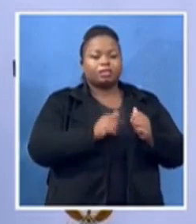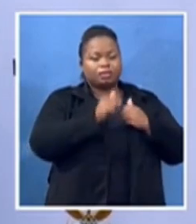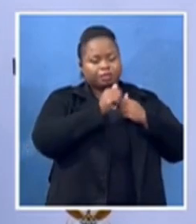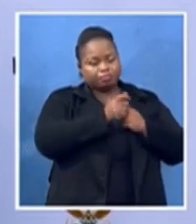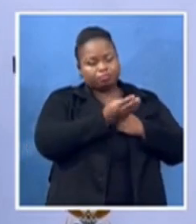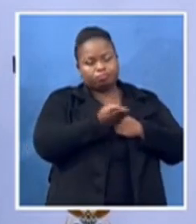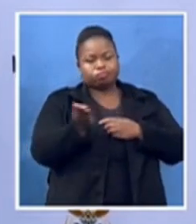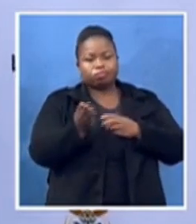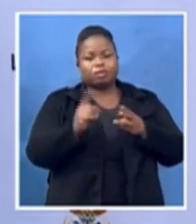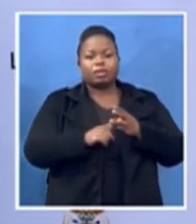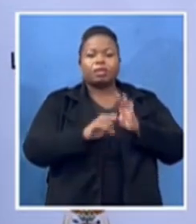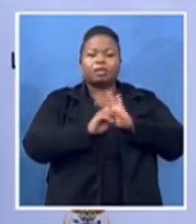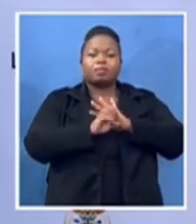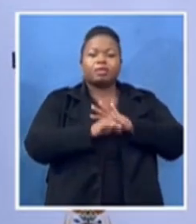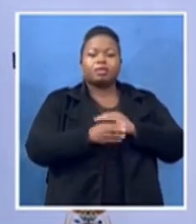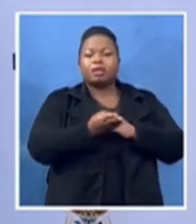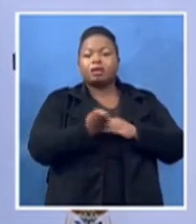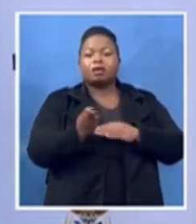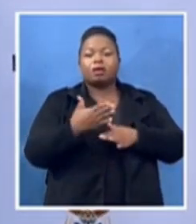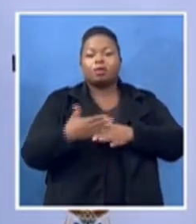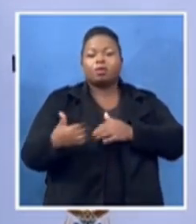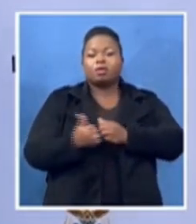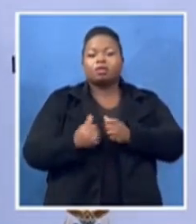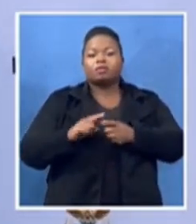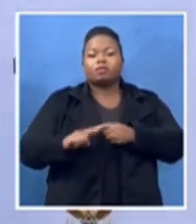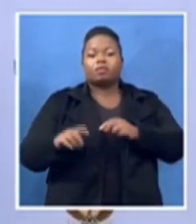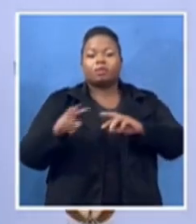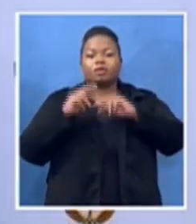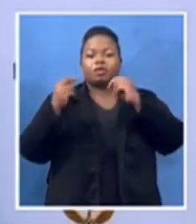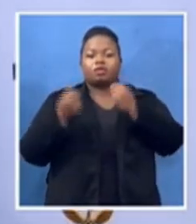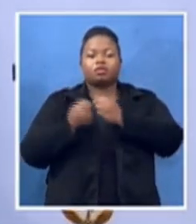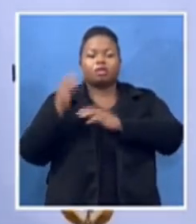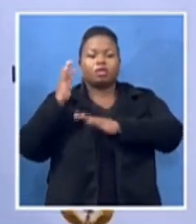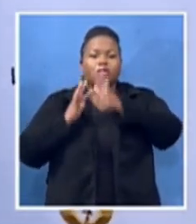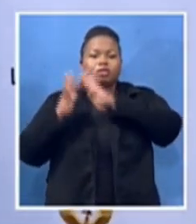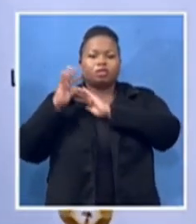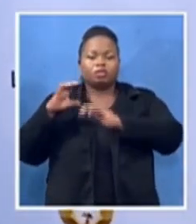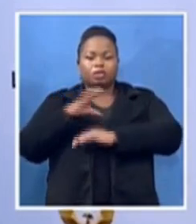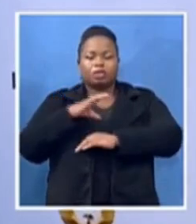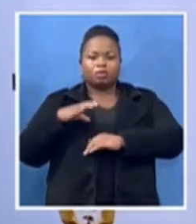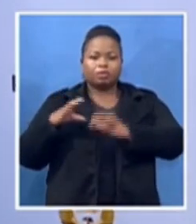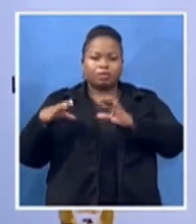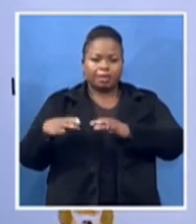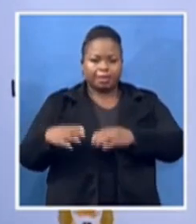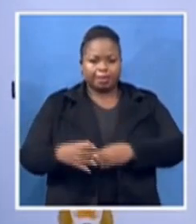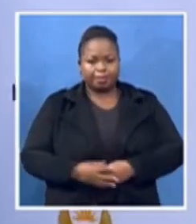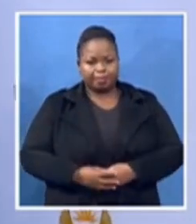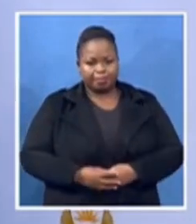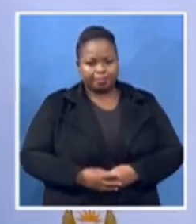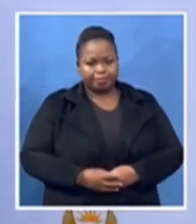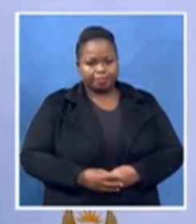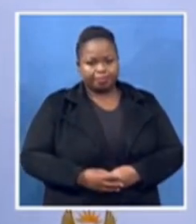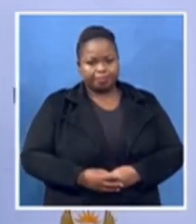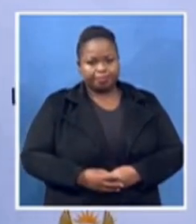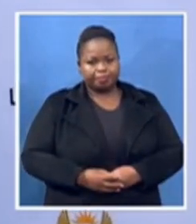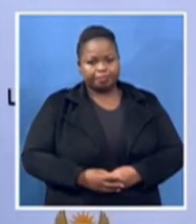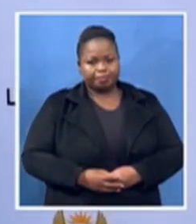National Heritage Council I recall